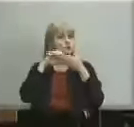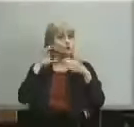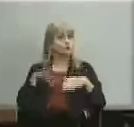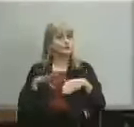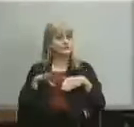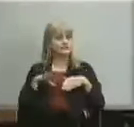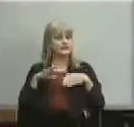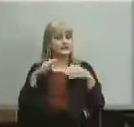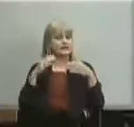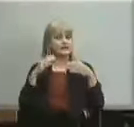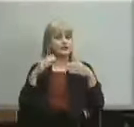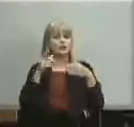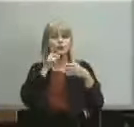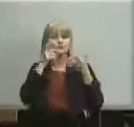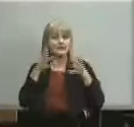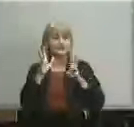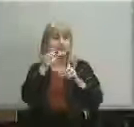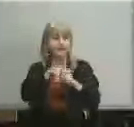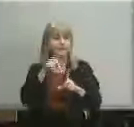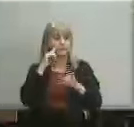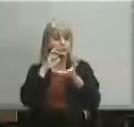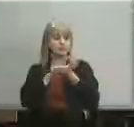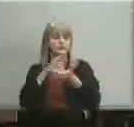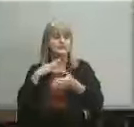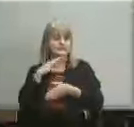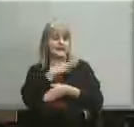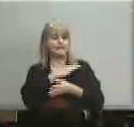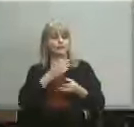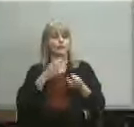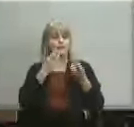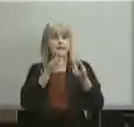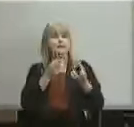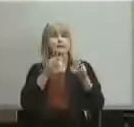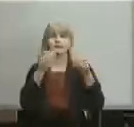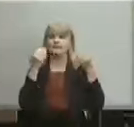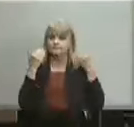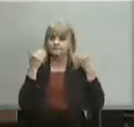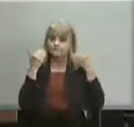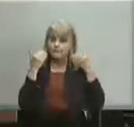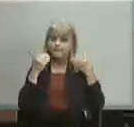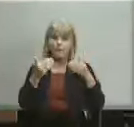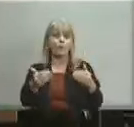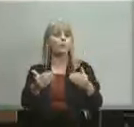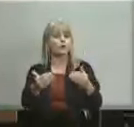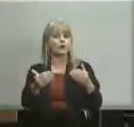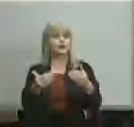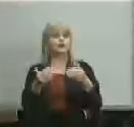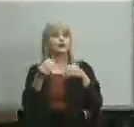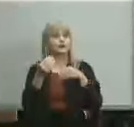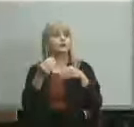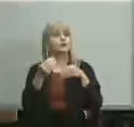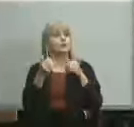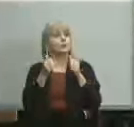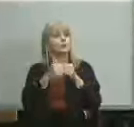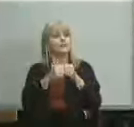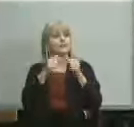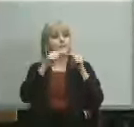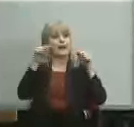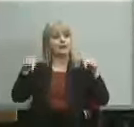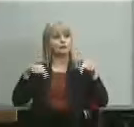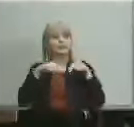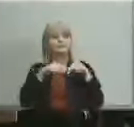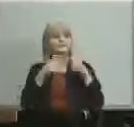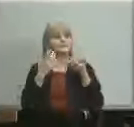school staff is recommending that we move forward on this um proposed boundary which again is the least